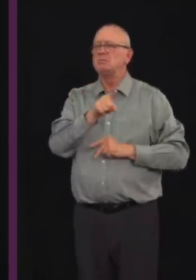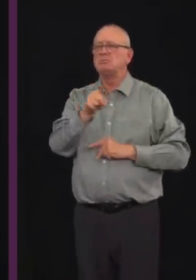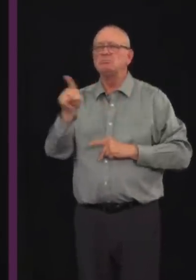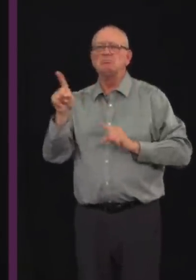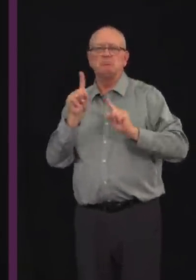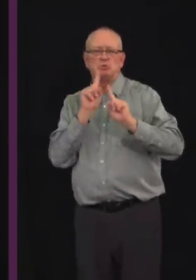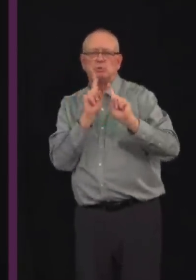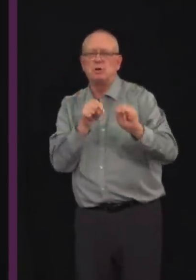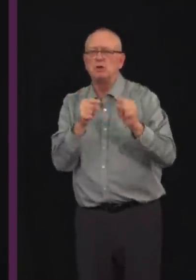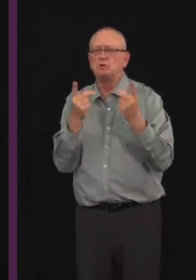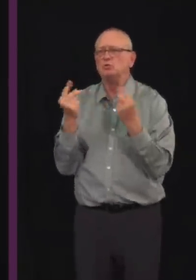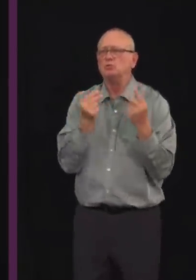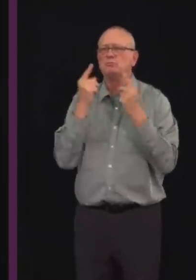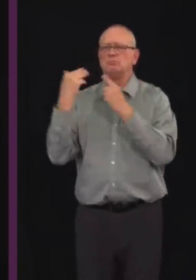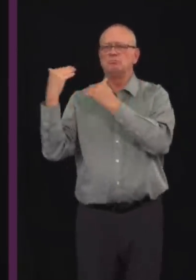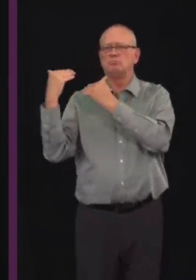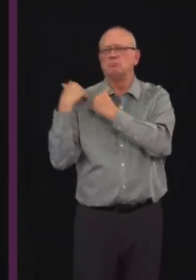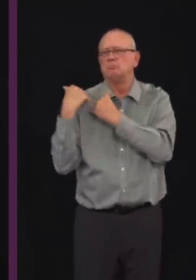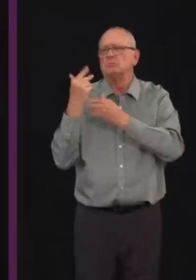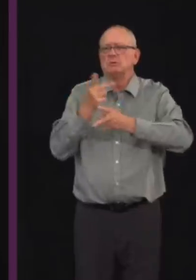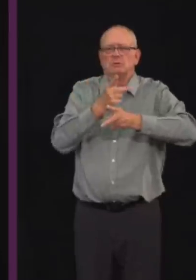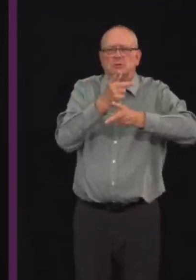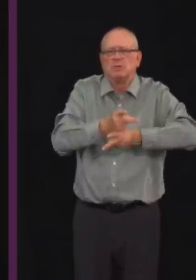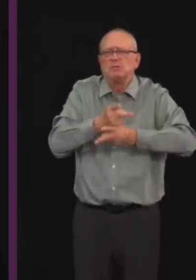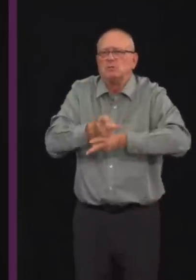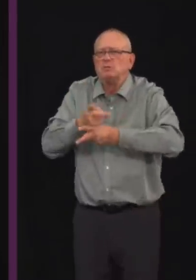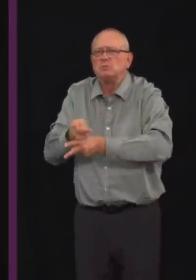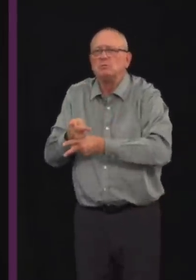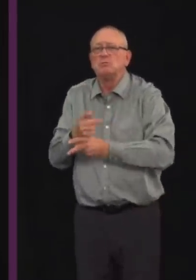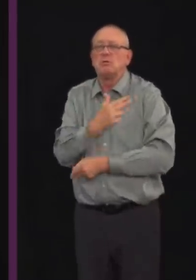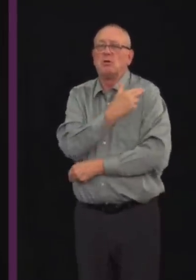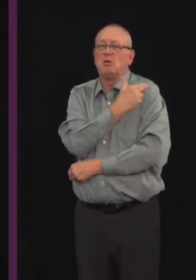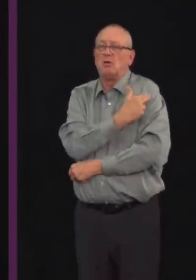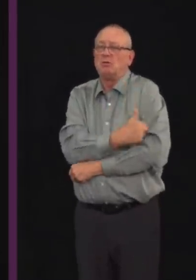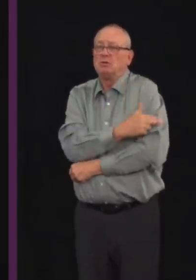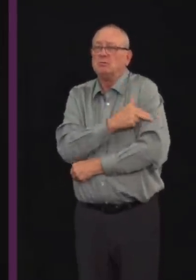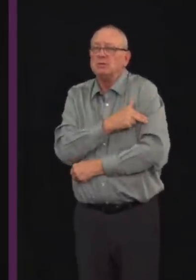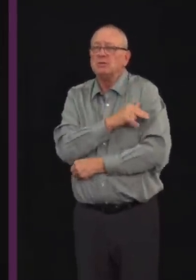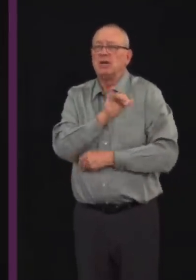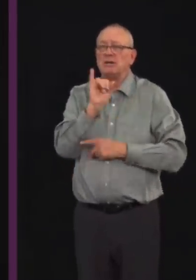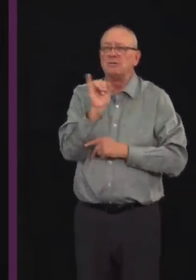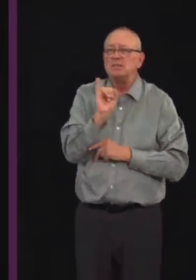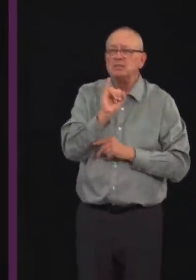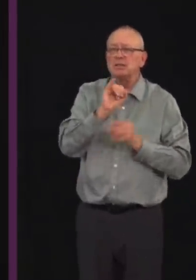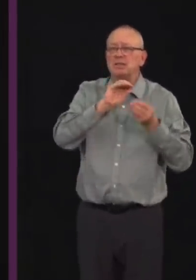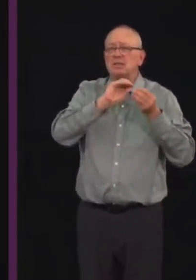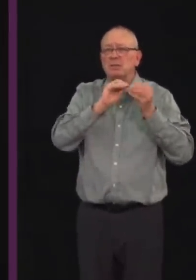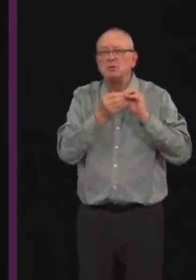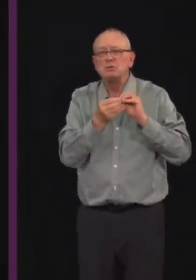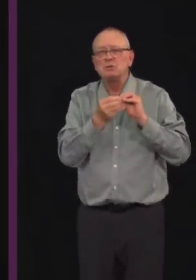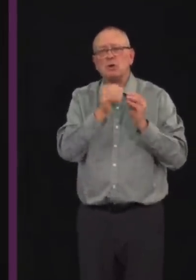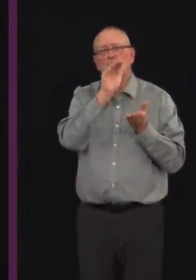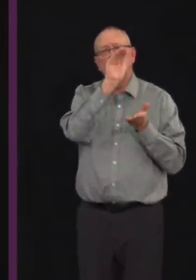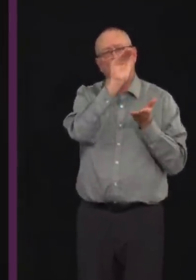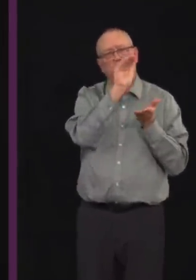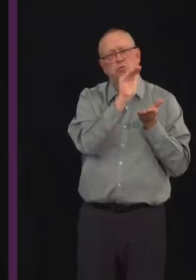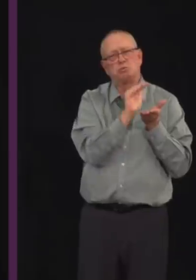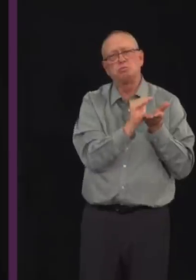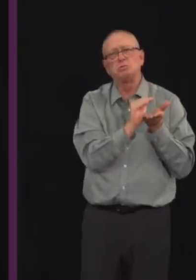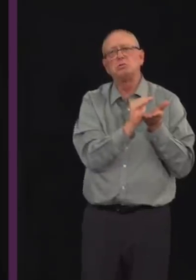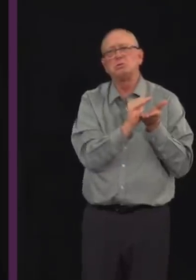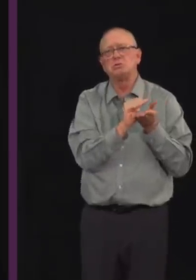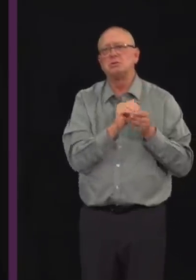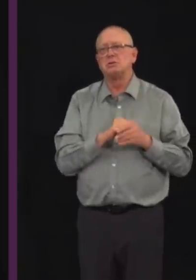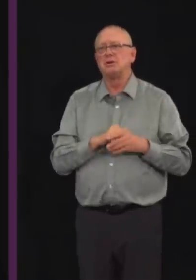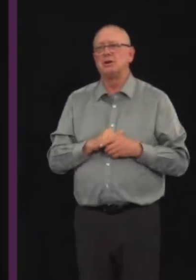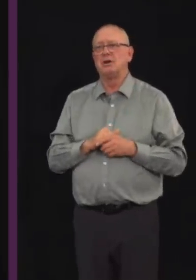infection and hospitalization rates were much lower as a result. We were able to keep 96% of our